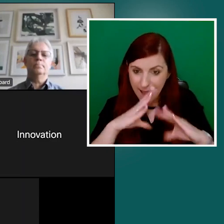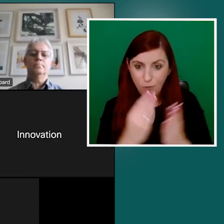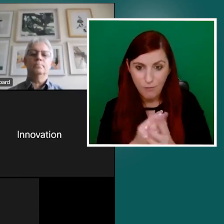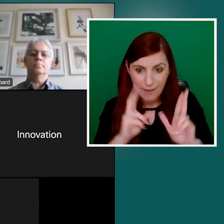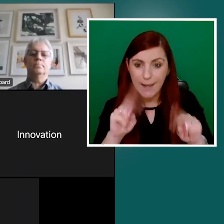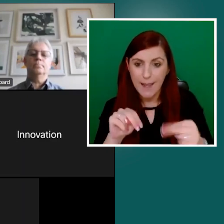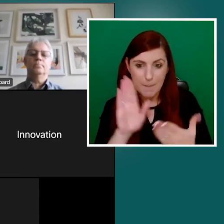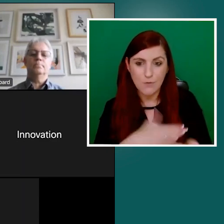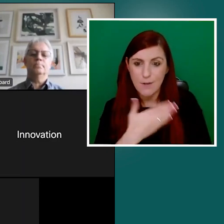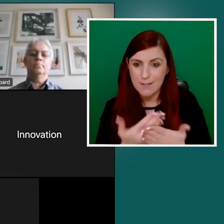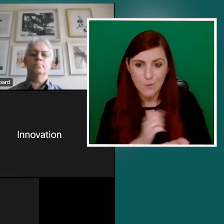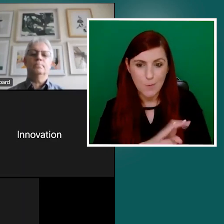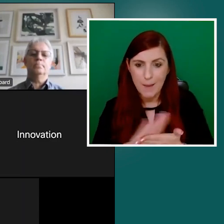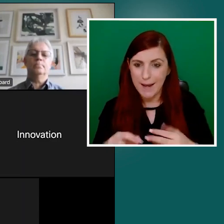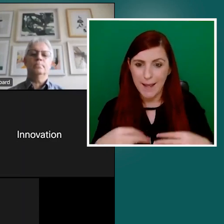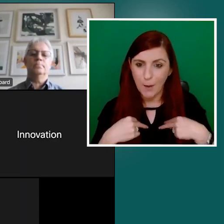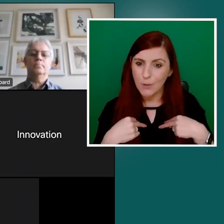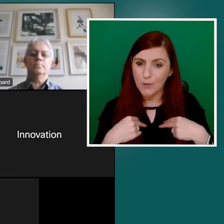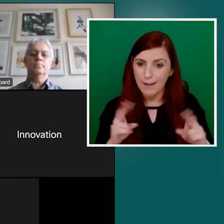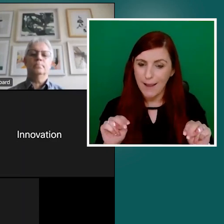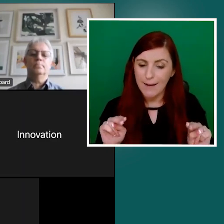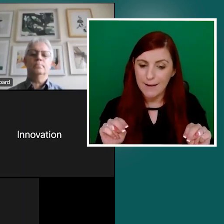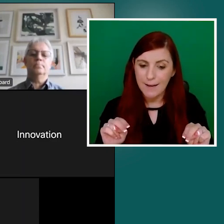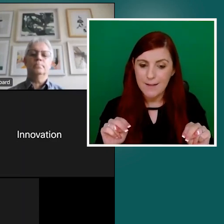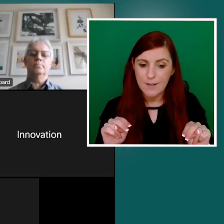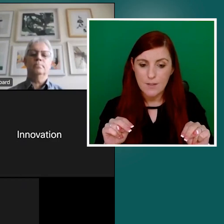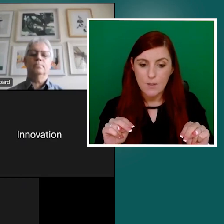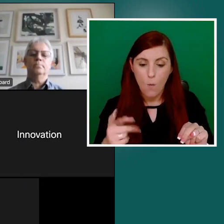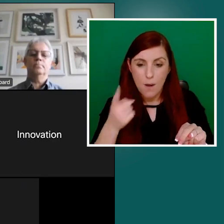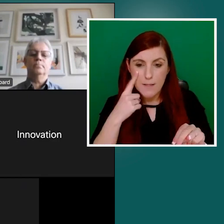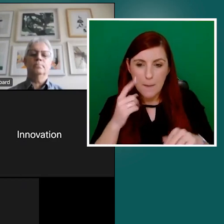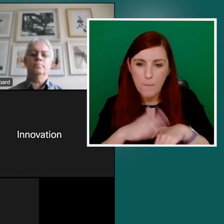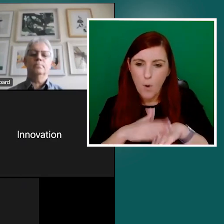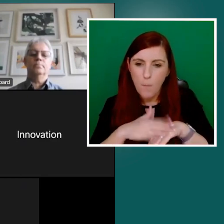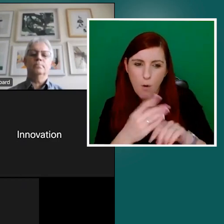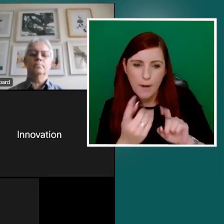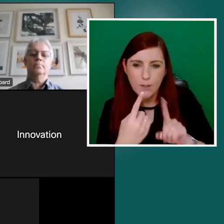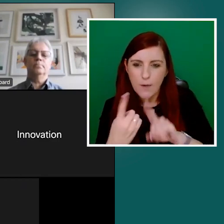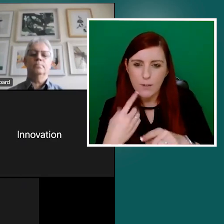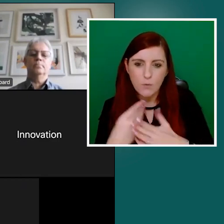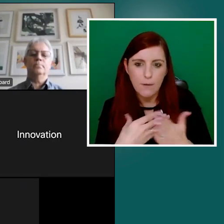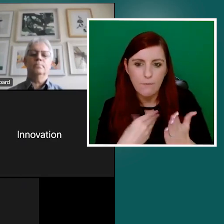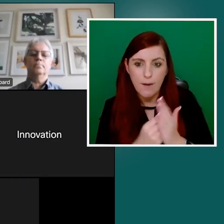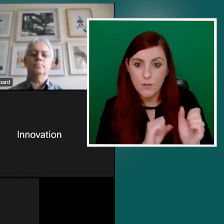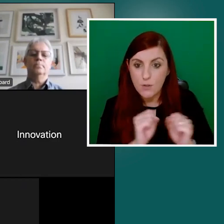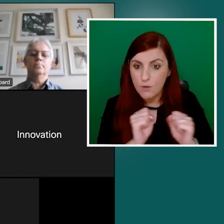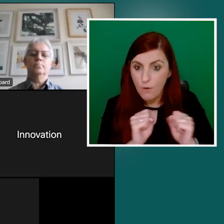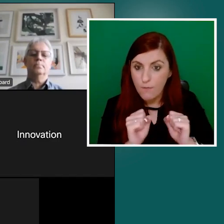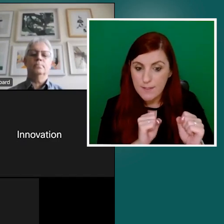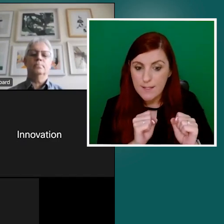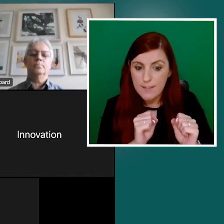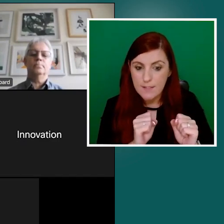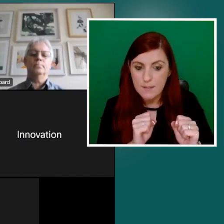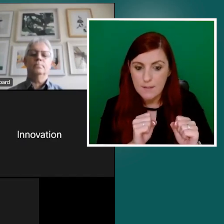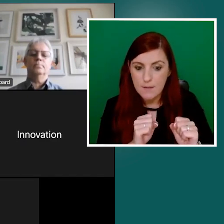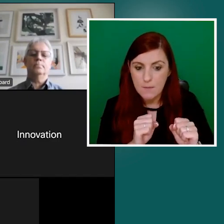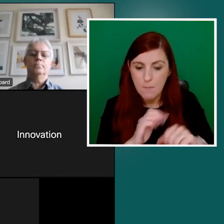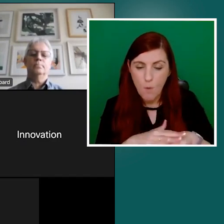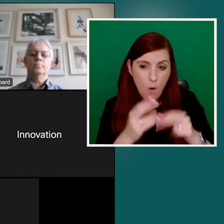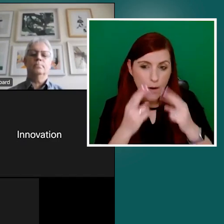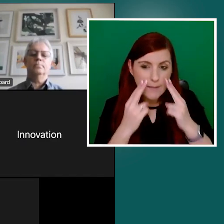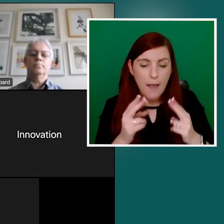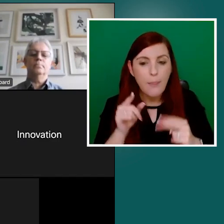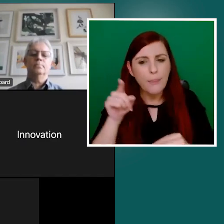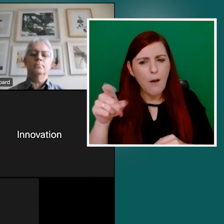what we're finding even increasingly with our interactions with financial services and they're they're caught between a rock and a hard place